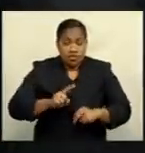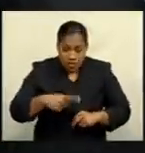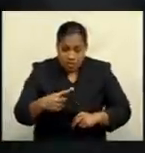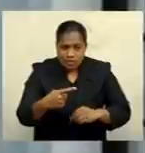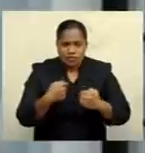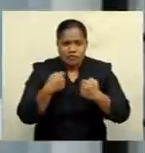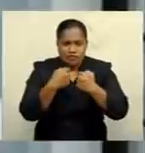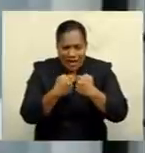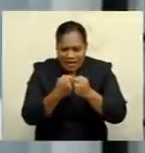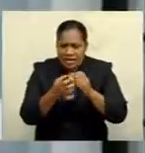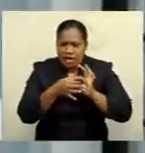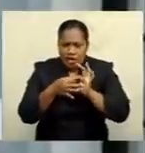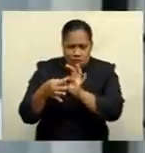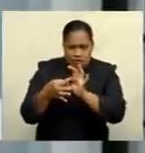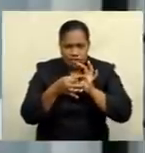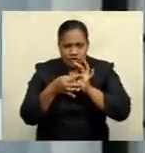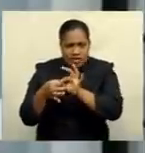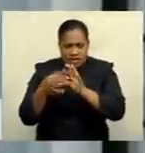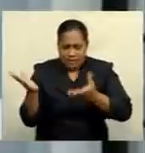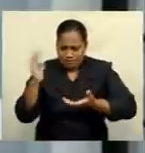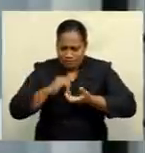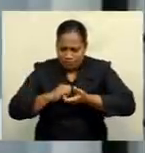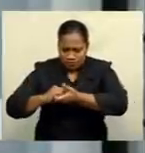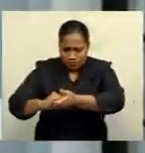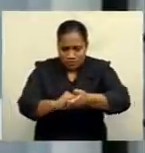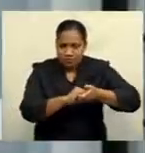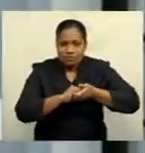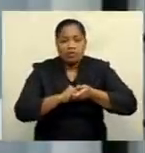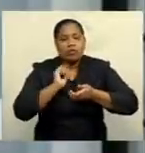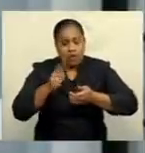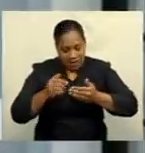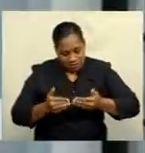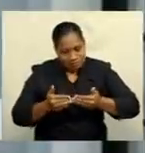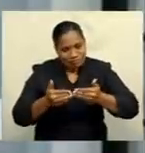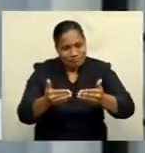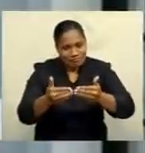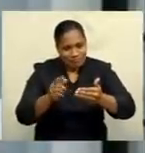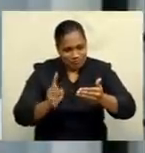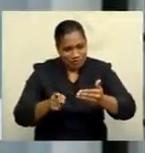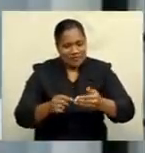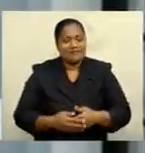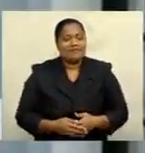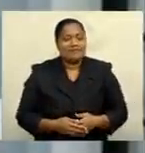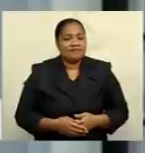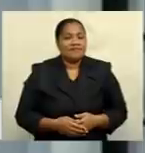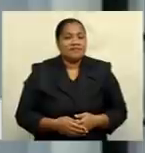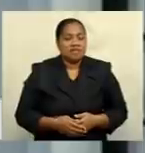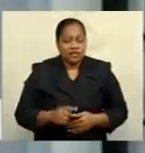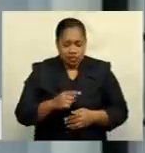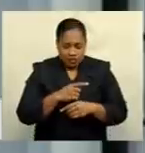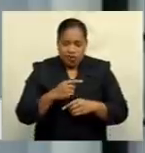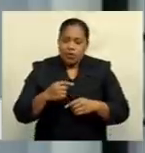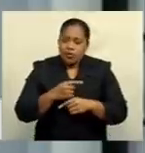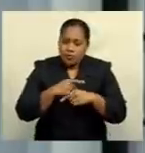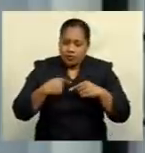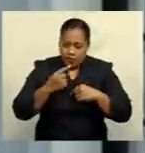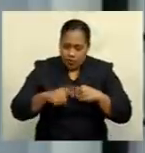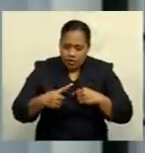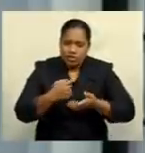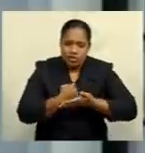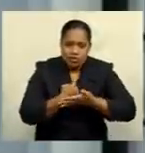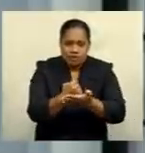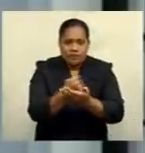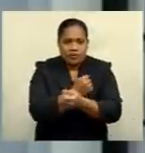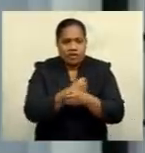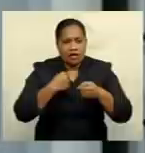is the way to move forward. And so I'm very, very pleased that we are continuing our support to support our Fiji